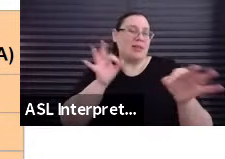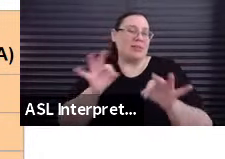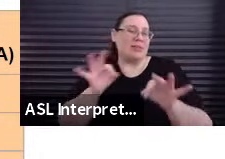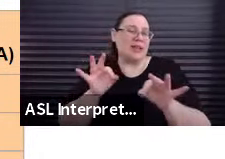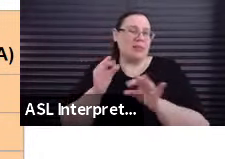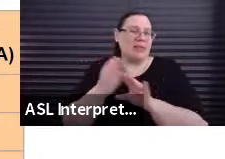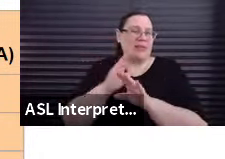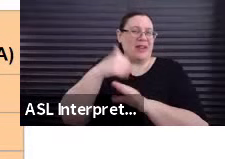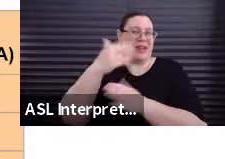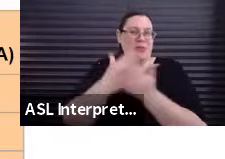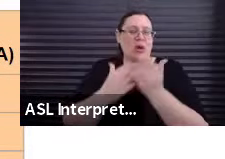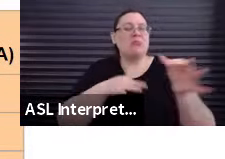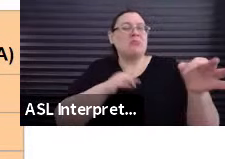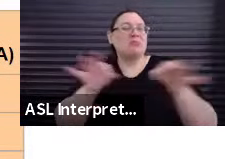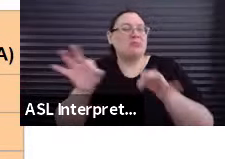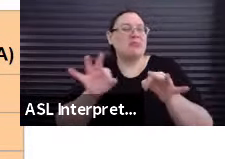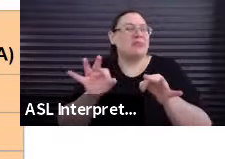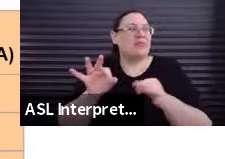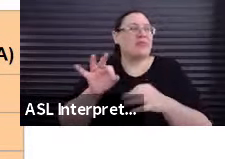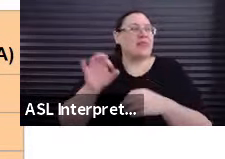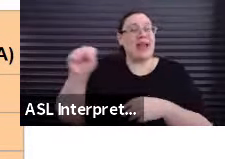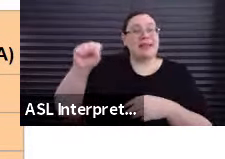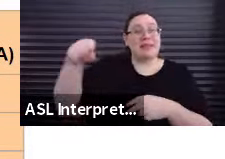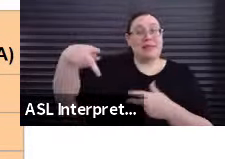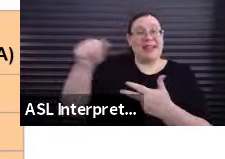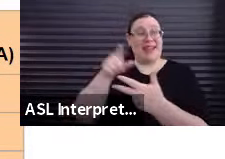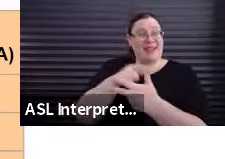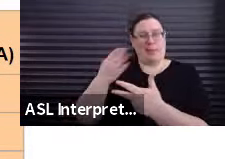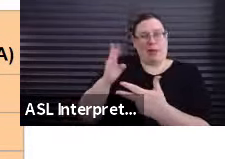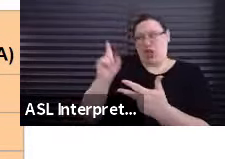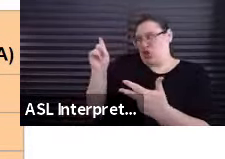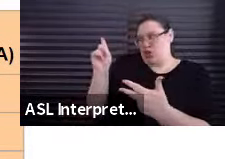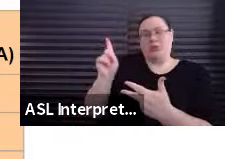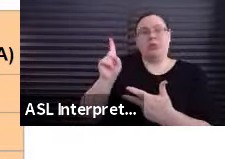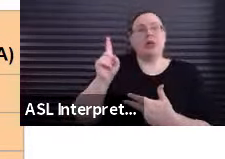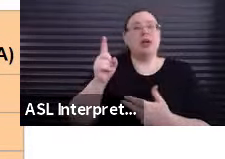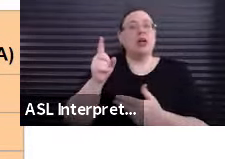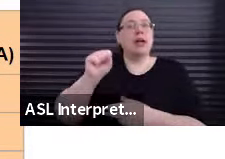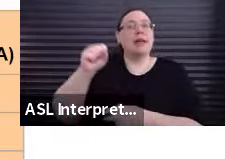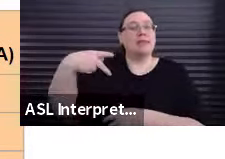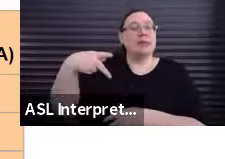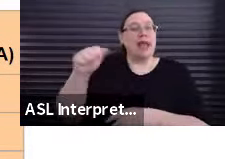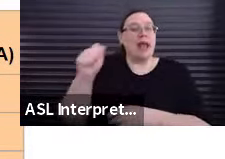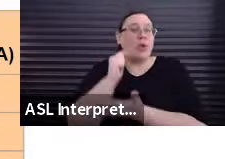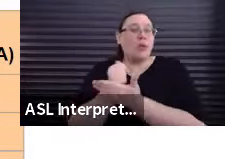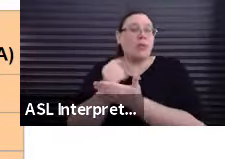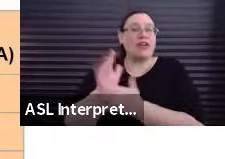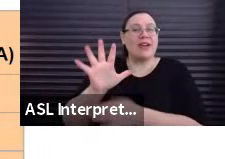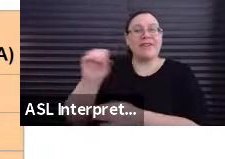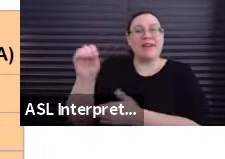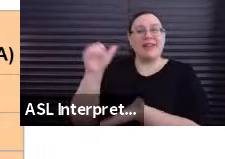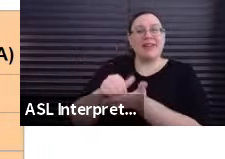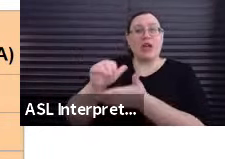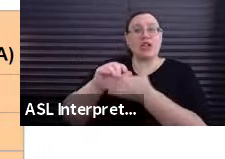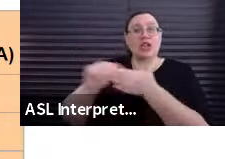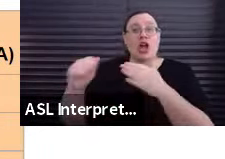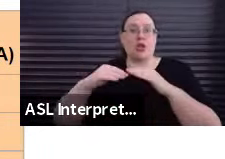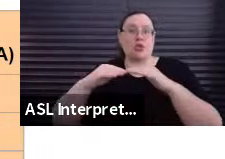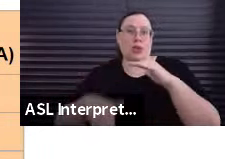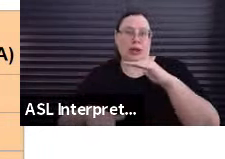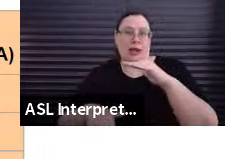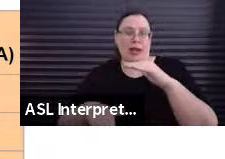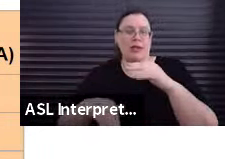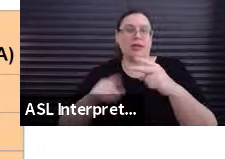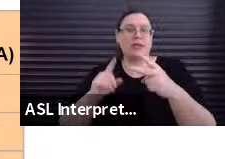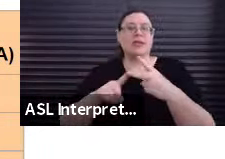I'll tell you a little bit about the short project agreement. The short project agreement is for projects budgeted at $50,000 or less. It's for non